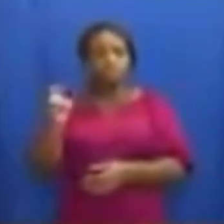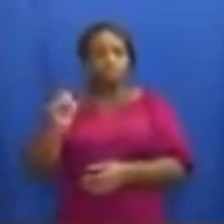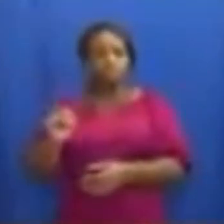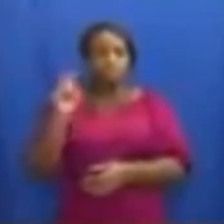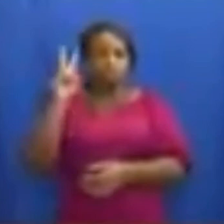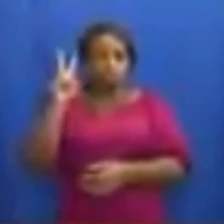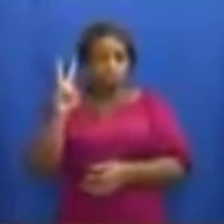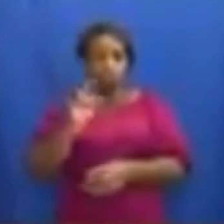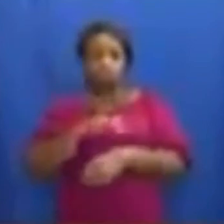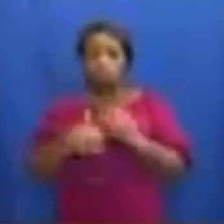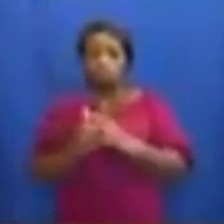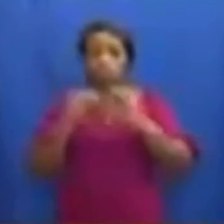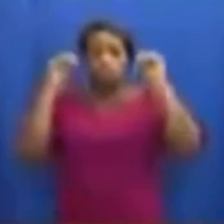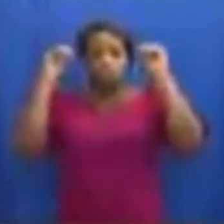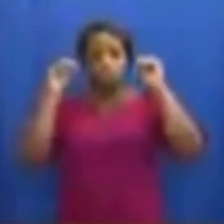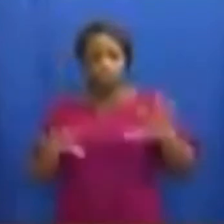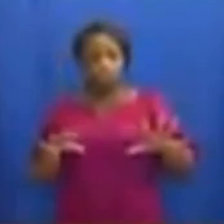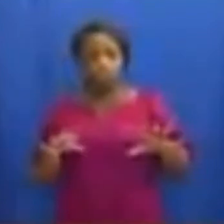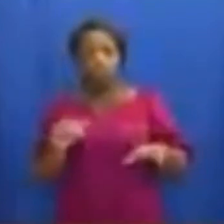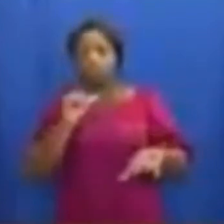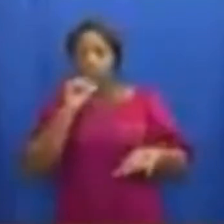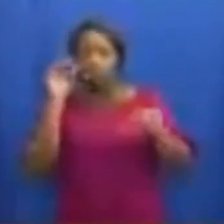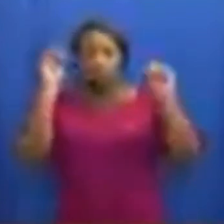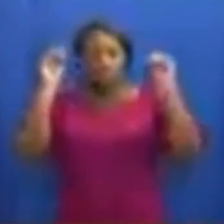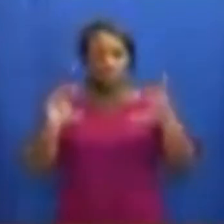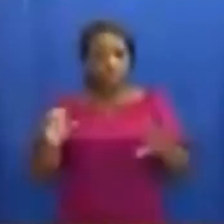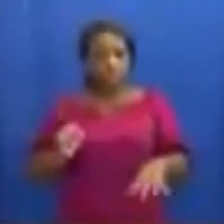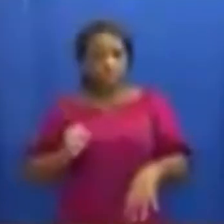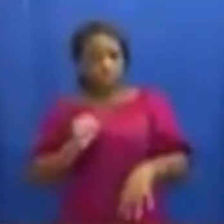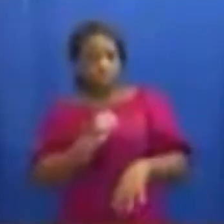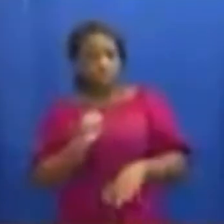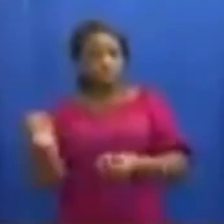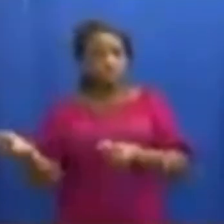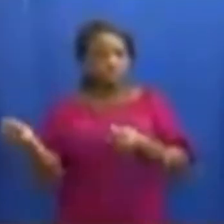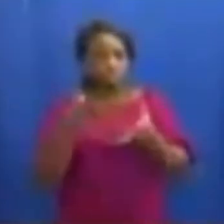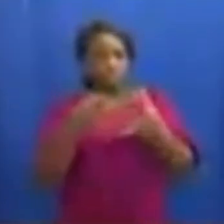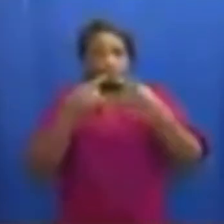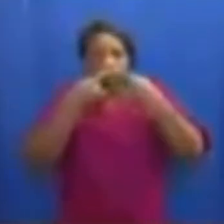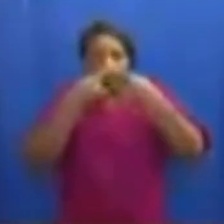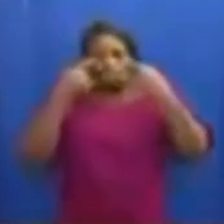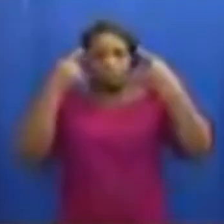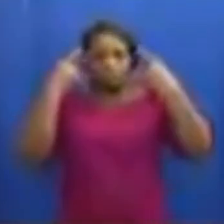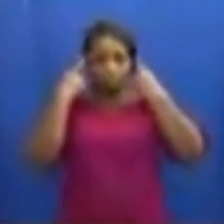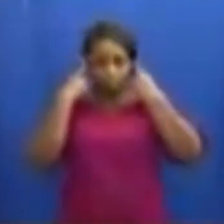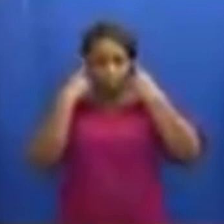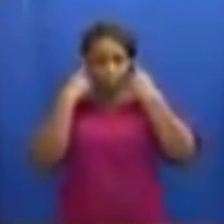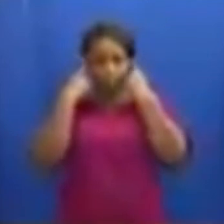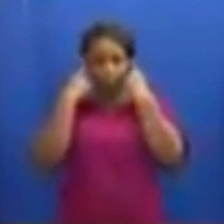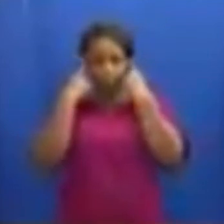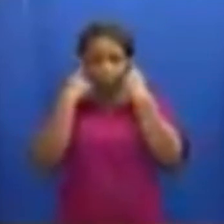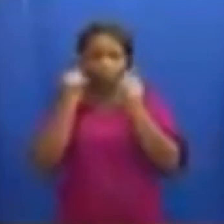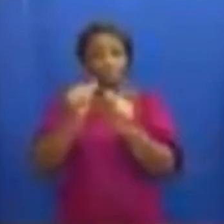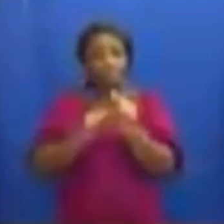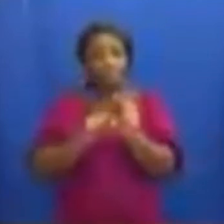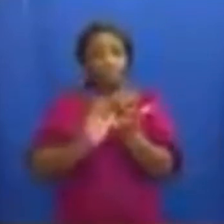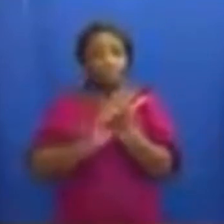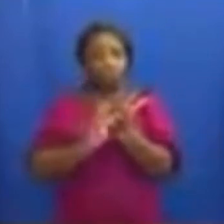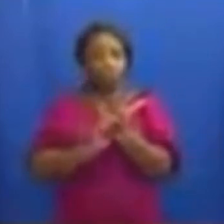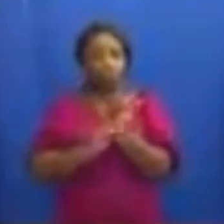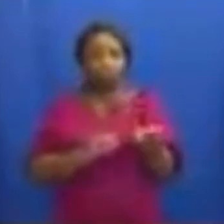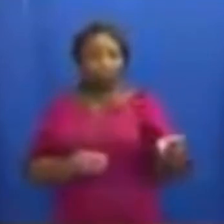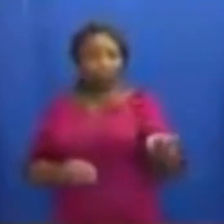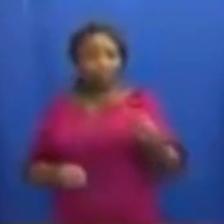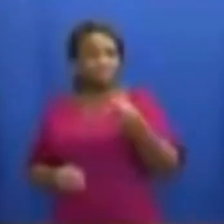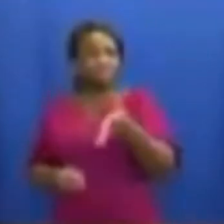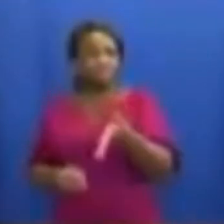as well as all teaching and non-teaching staff, will be given even reusable face masks. Each school will be